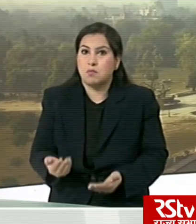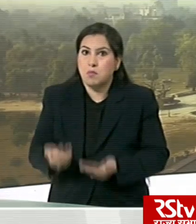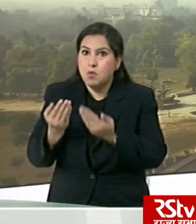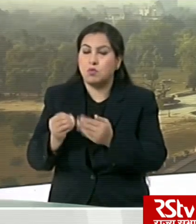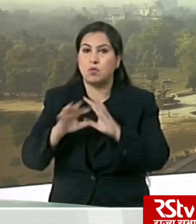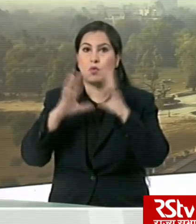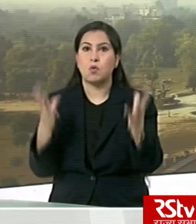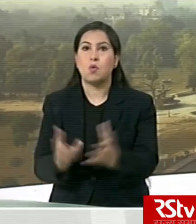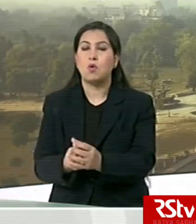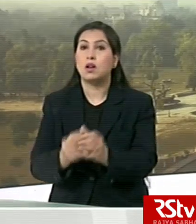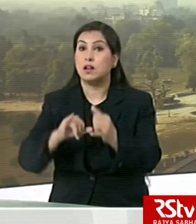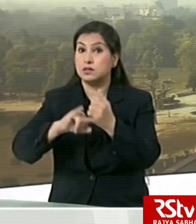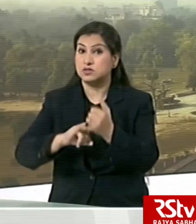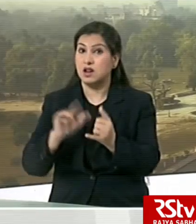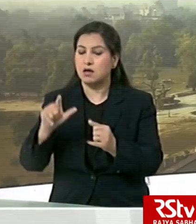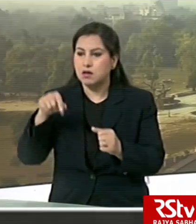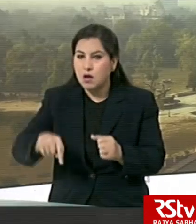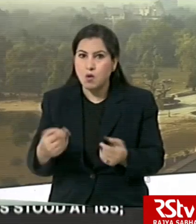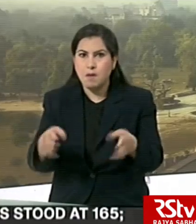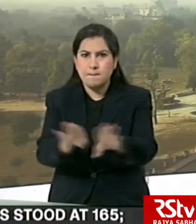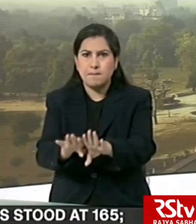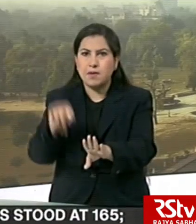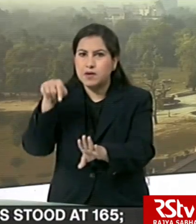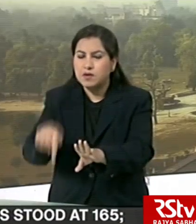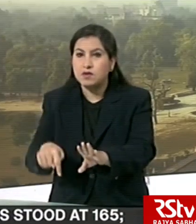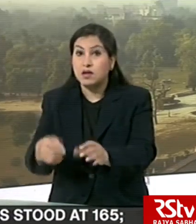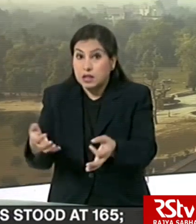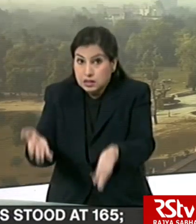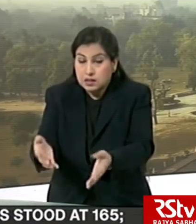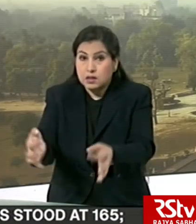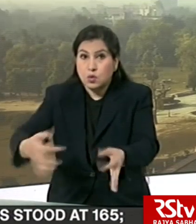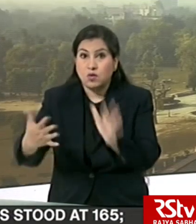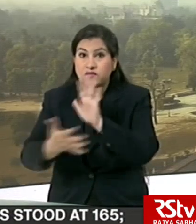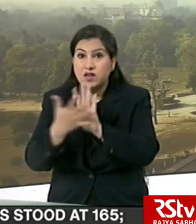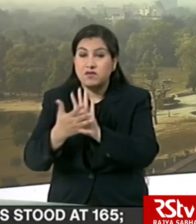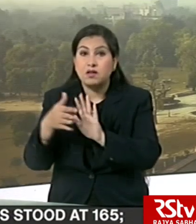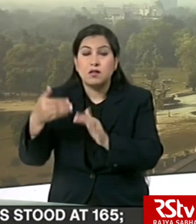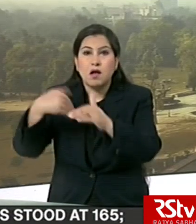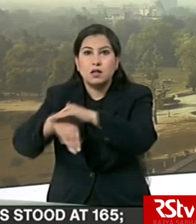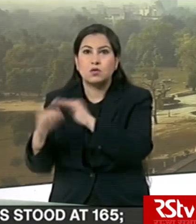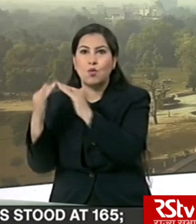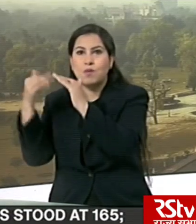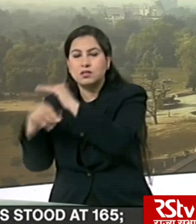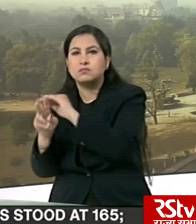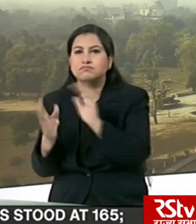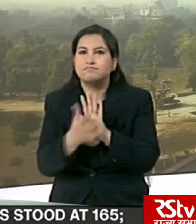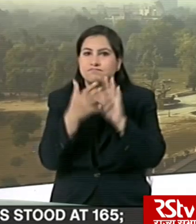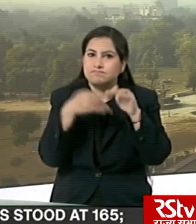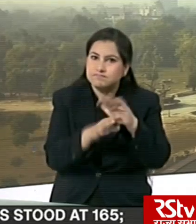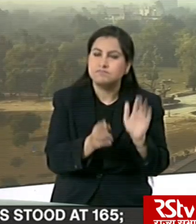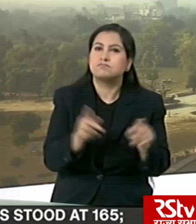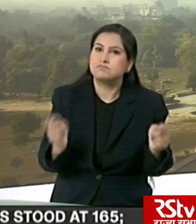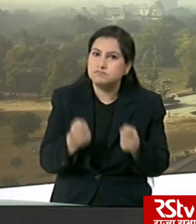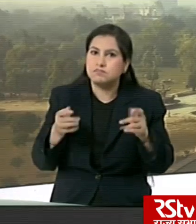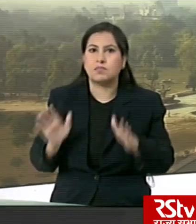The whole of Sri Lanka is under curfew, and the country's biggest festival of New Year is being celebrated indoors. The Sri Lankan